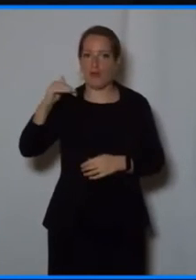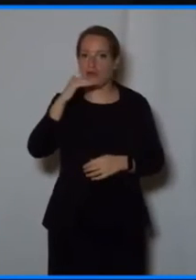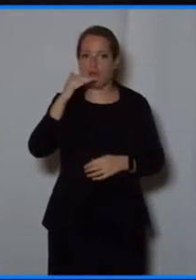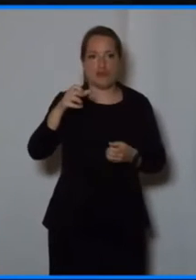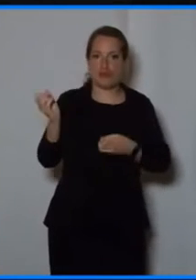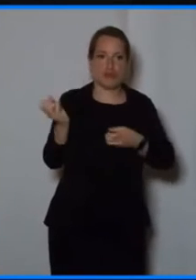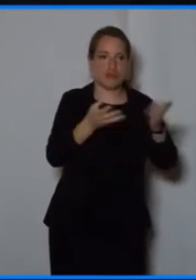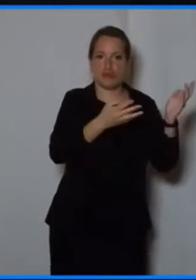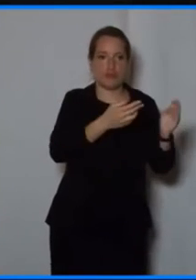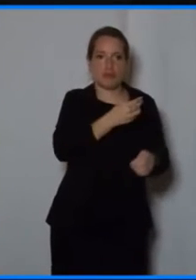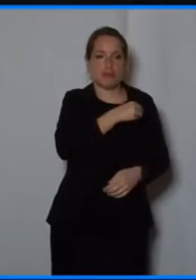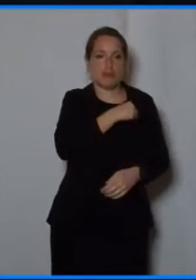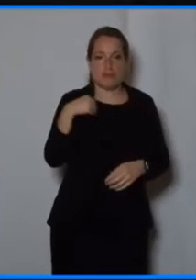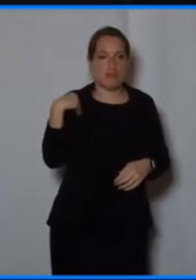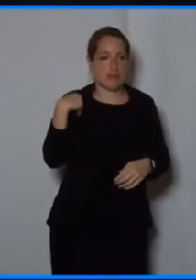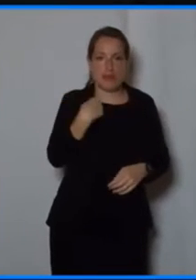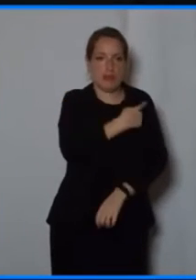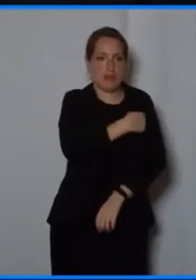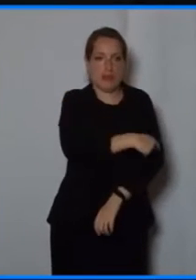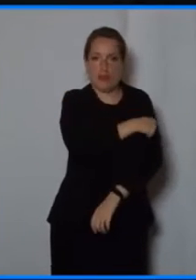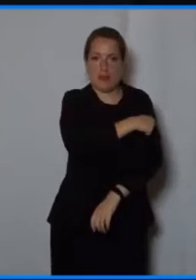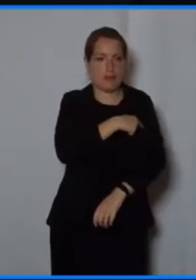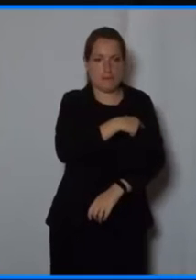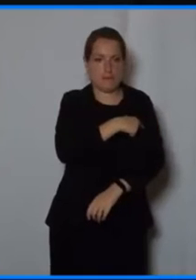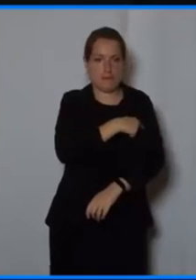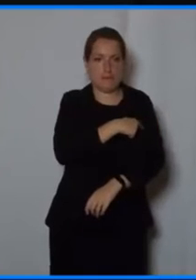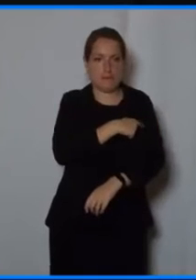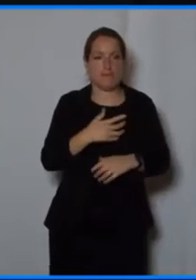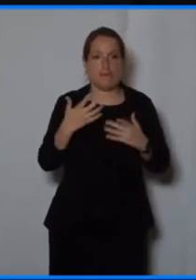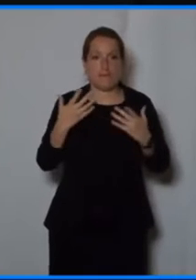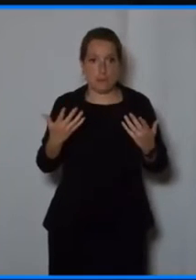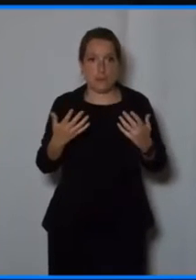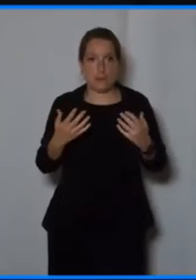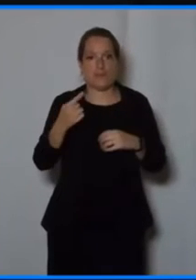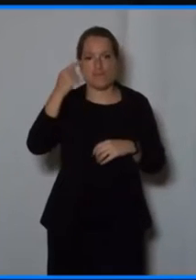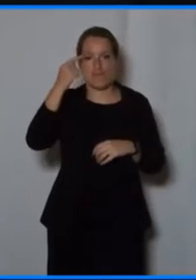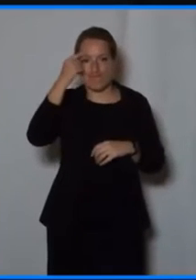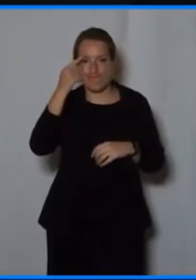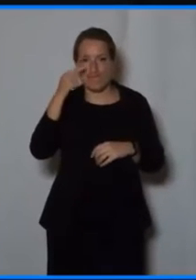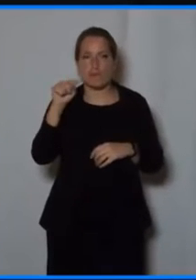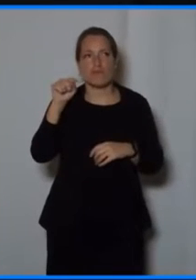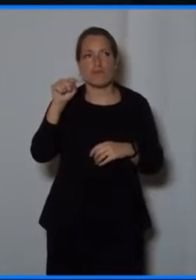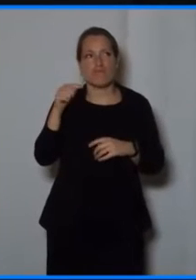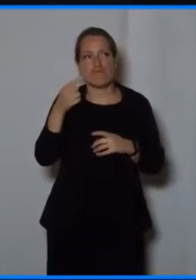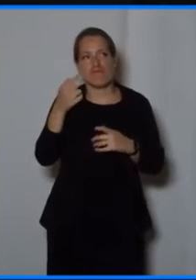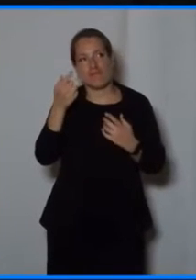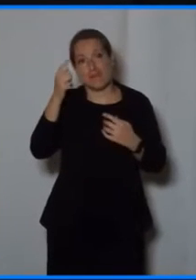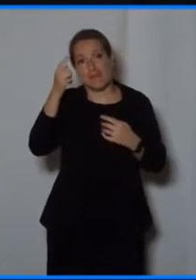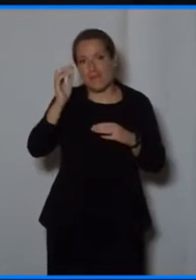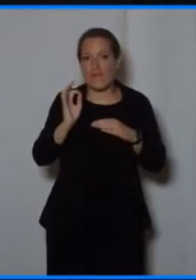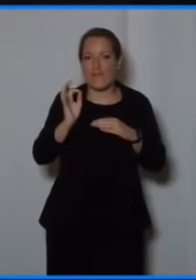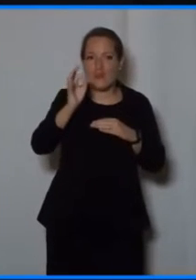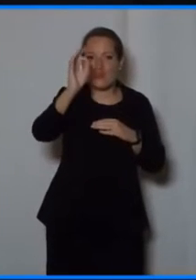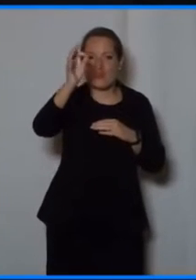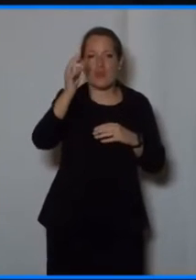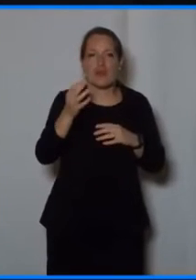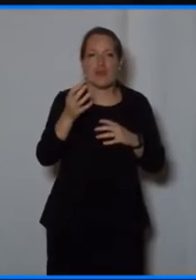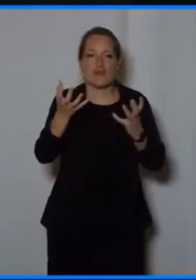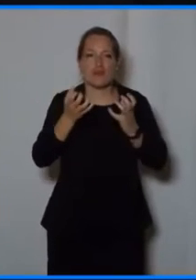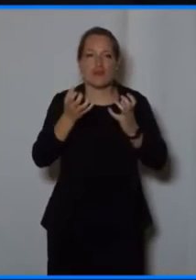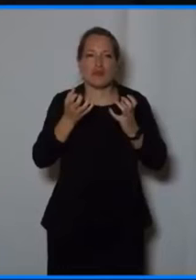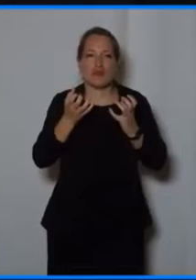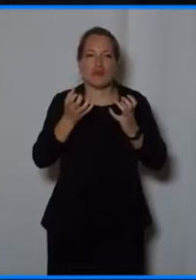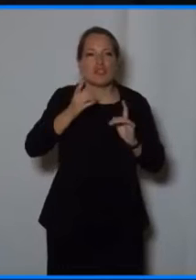hospital. It includes the use of sensors in the form of bracelets and other things to